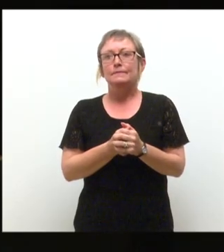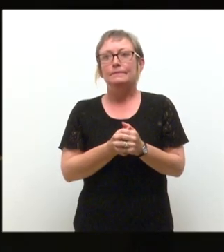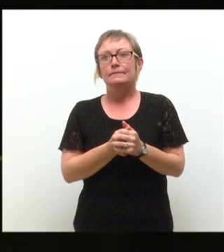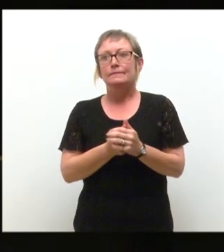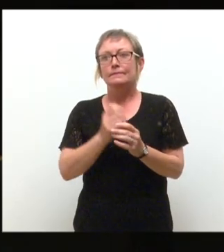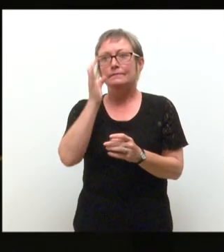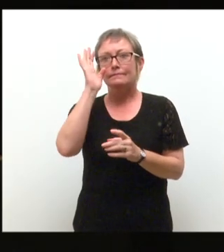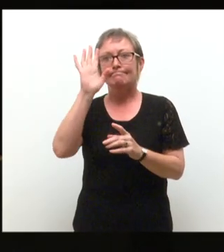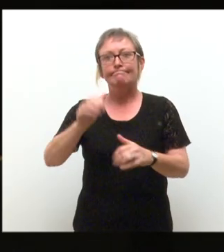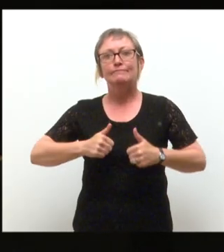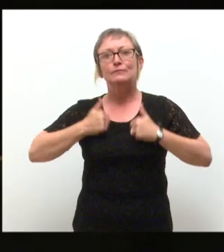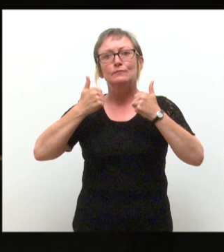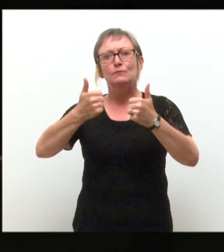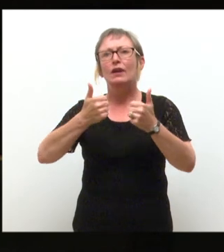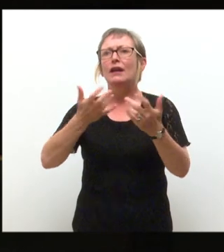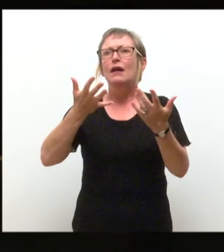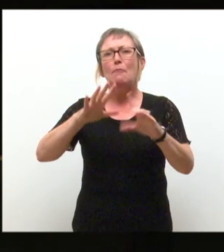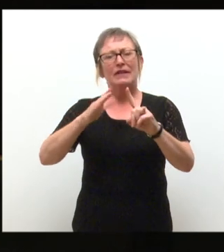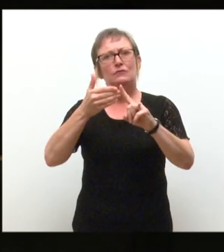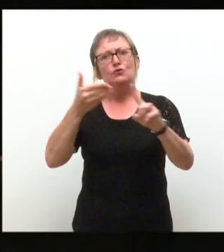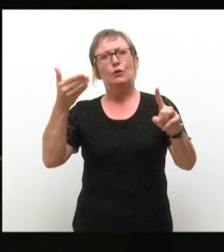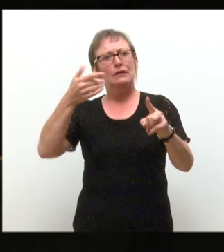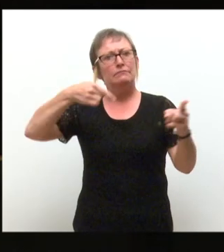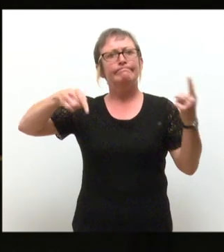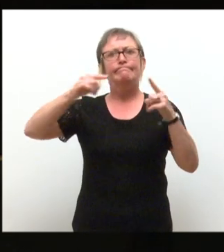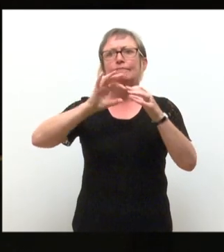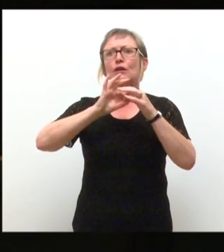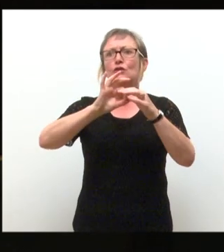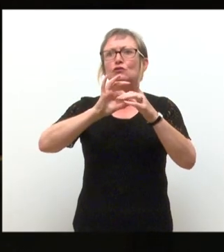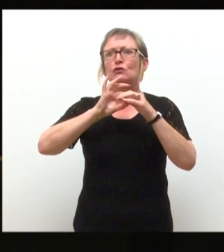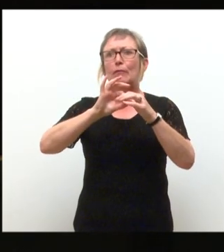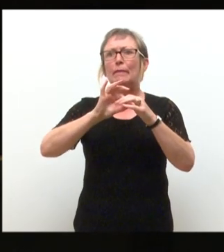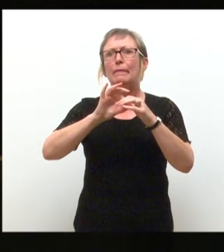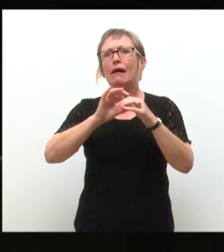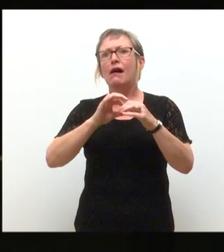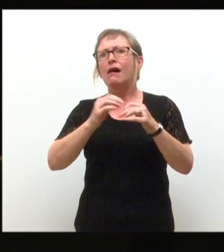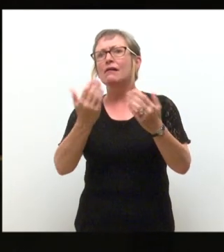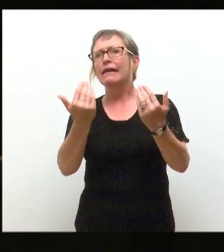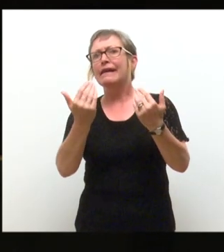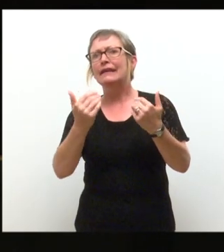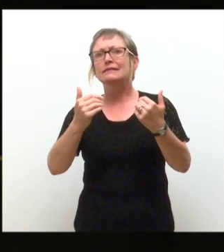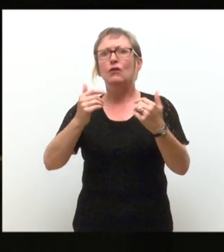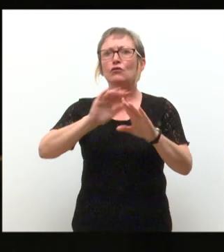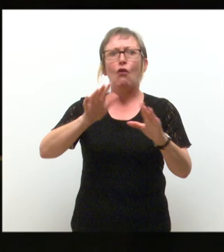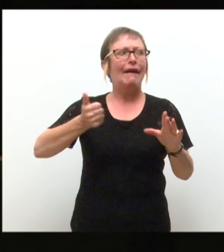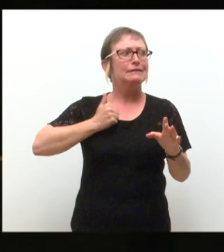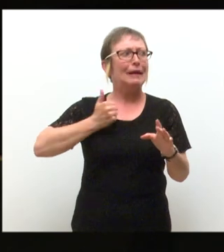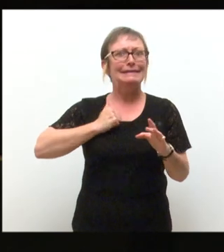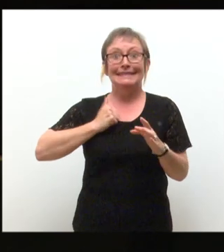Good morning everyone. I wonder if you've noticed that we've been joined by an unexpected guest on stage over the last hour.